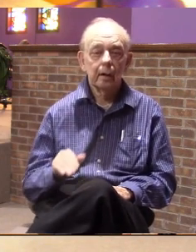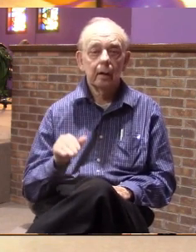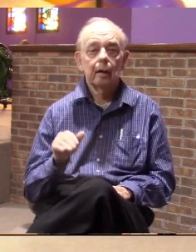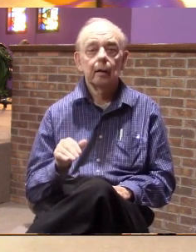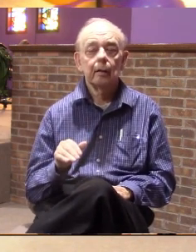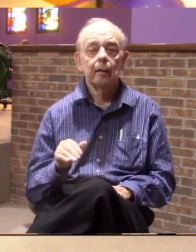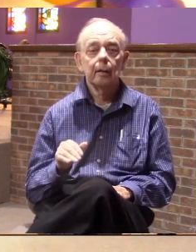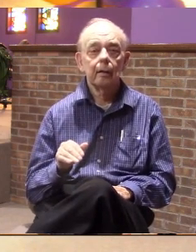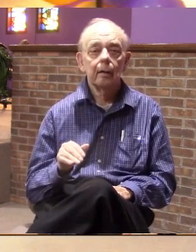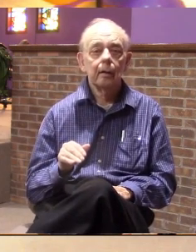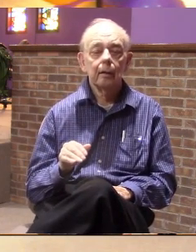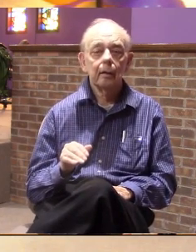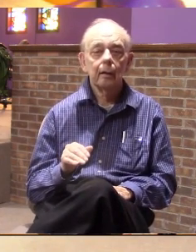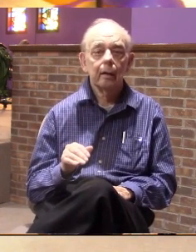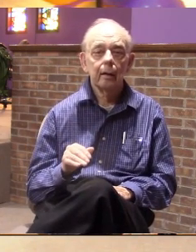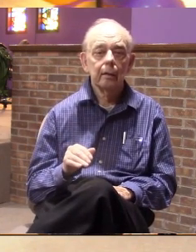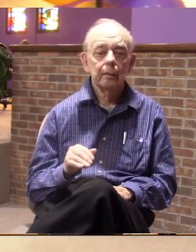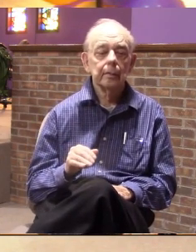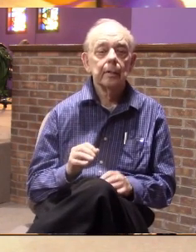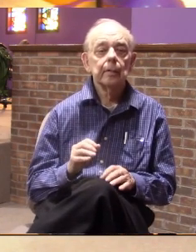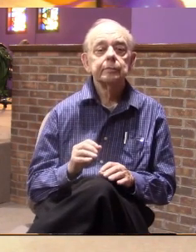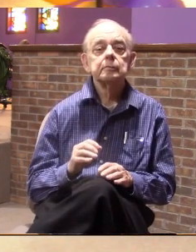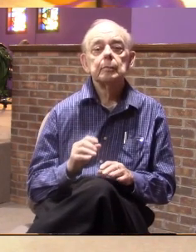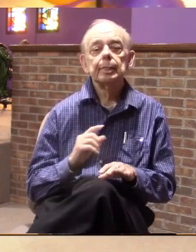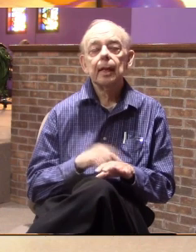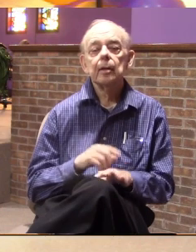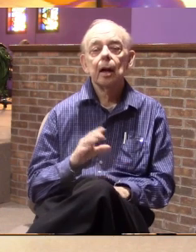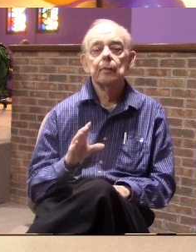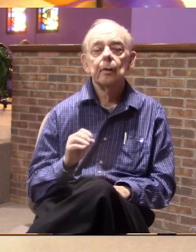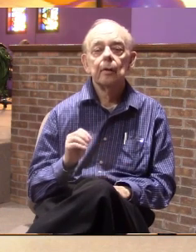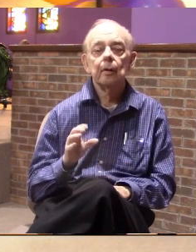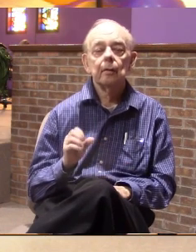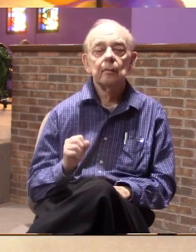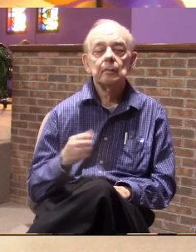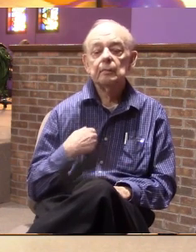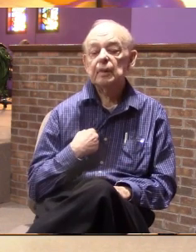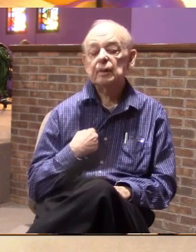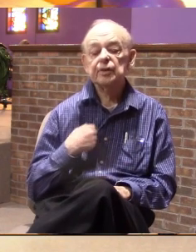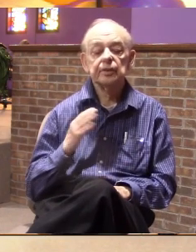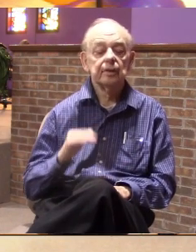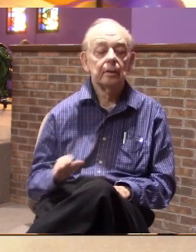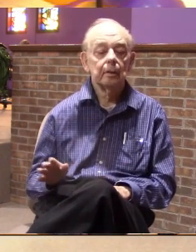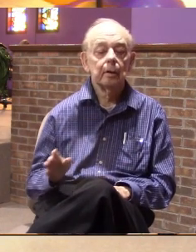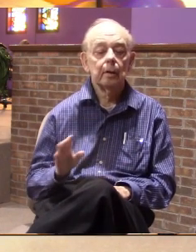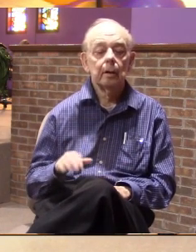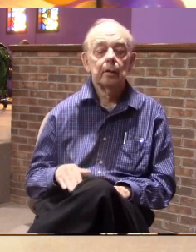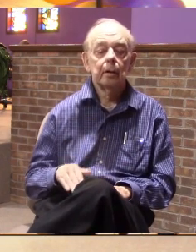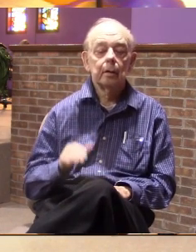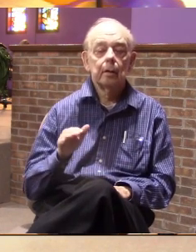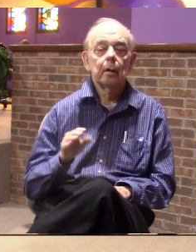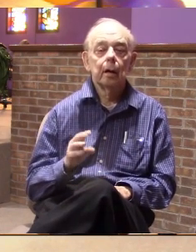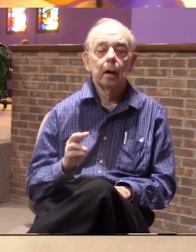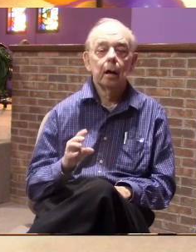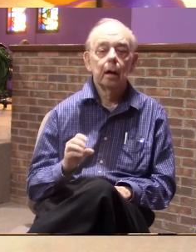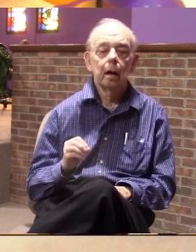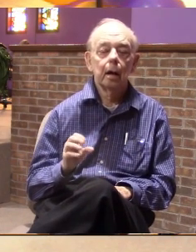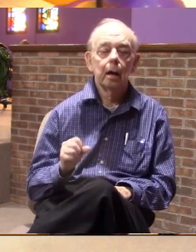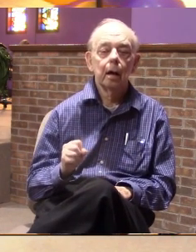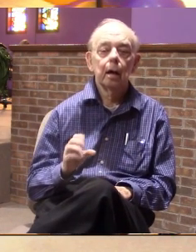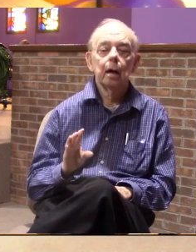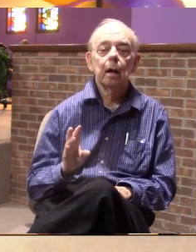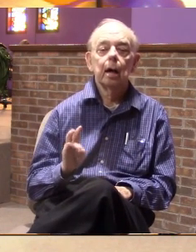50s. I was just a child. But I grew up in the 60s and in the